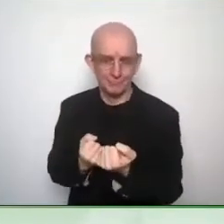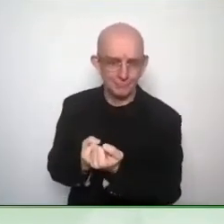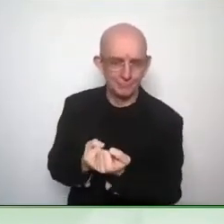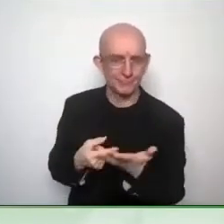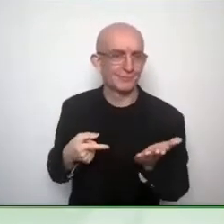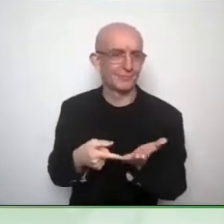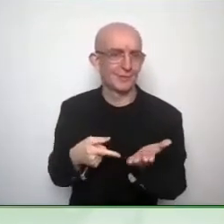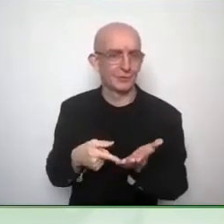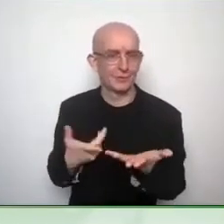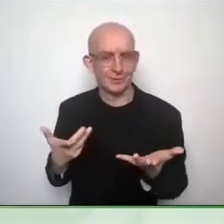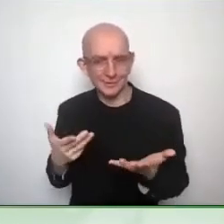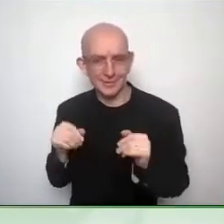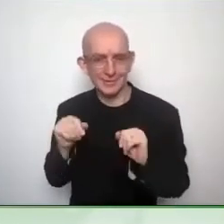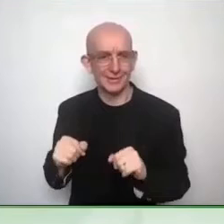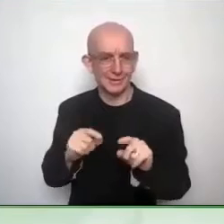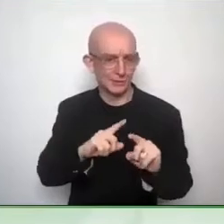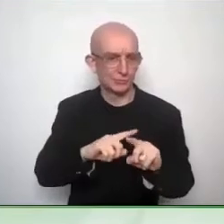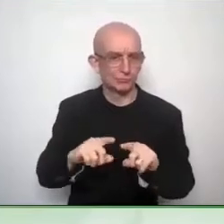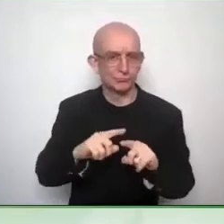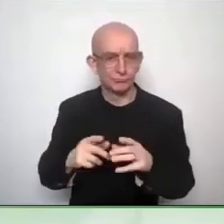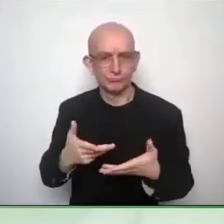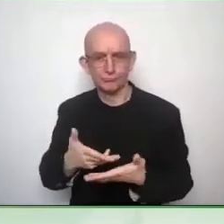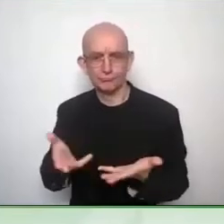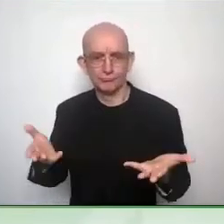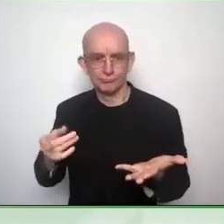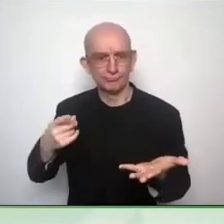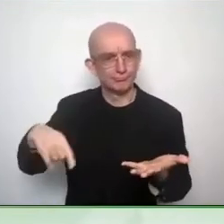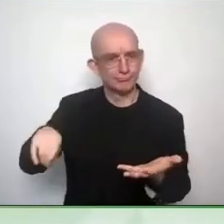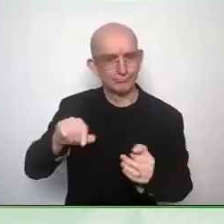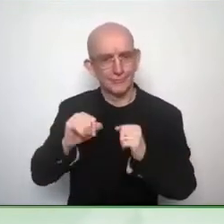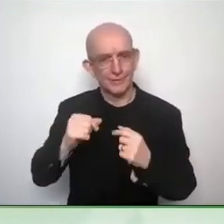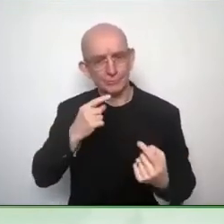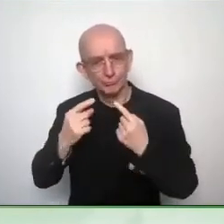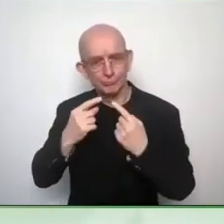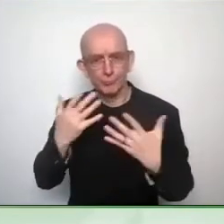Is there something concrete that you take home as homework?